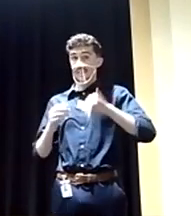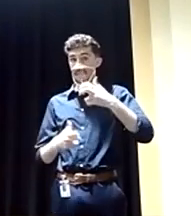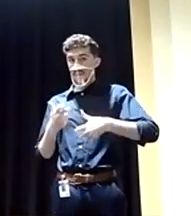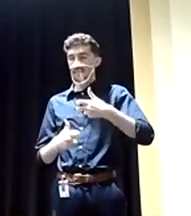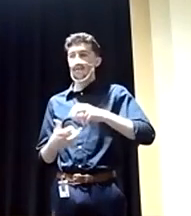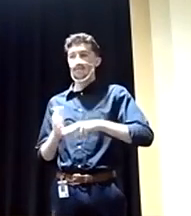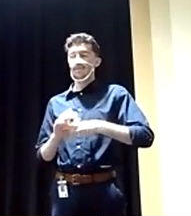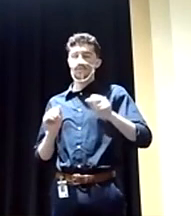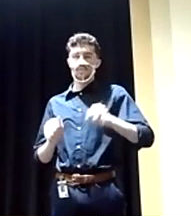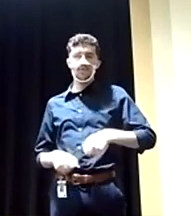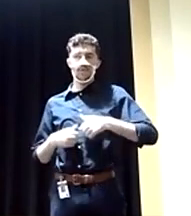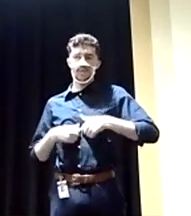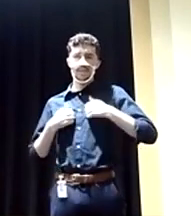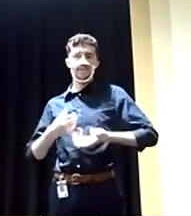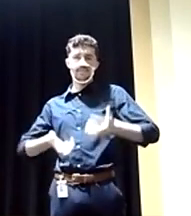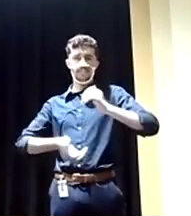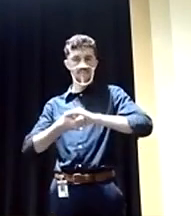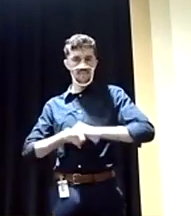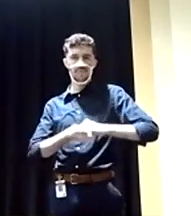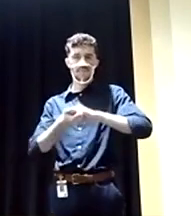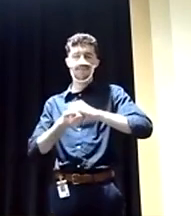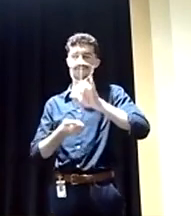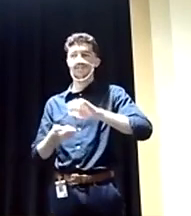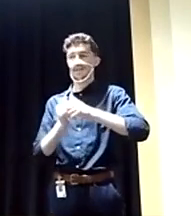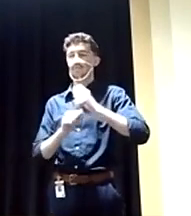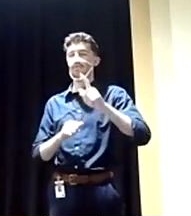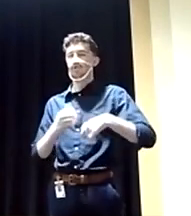we can live peacefully together. And I think that's the way we should go.